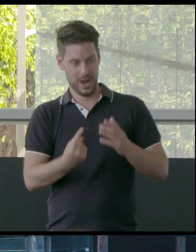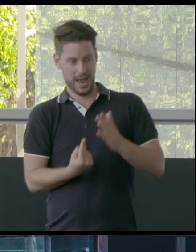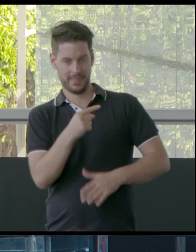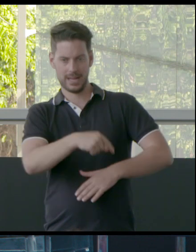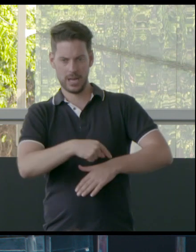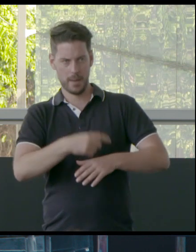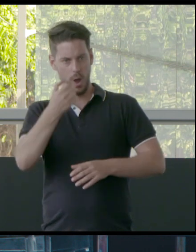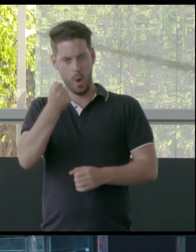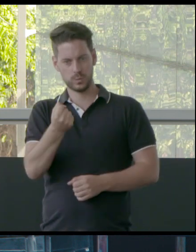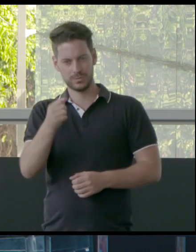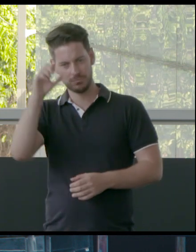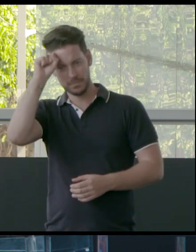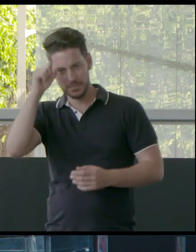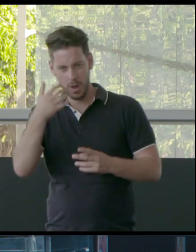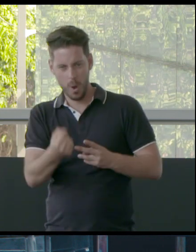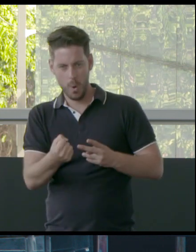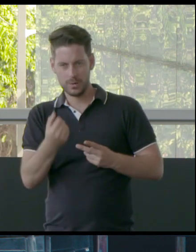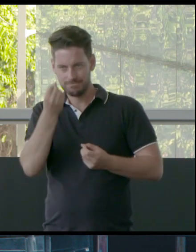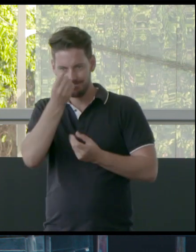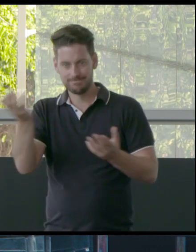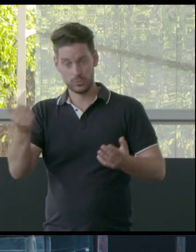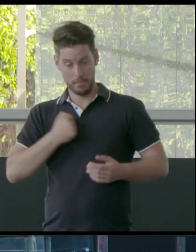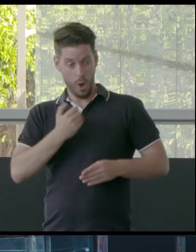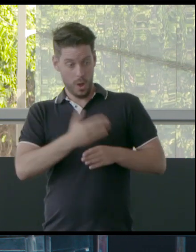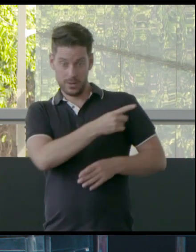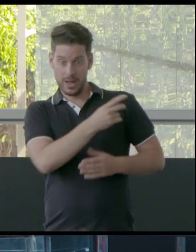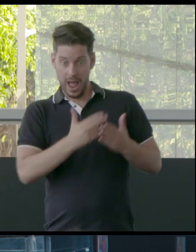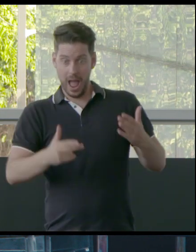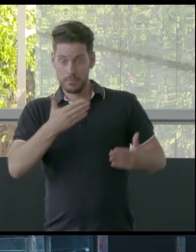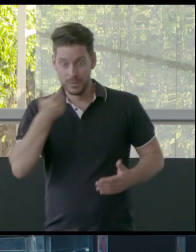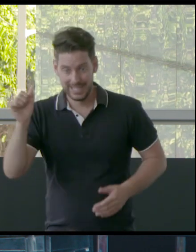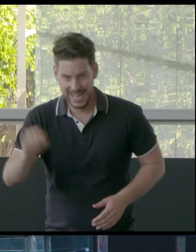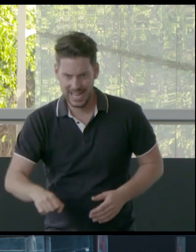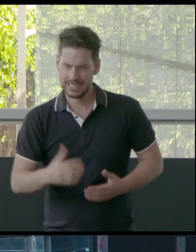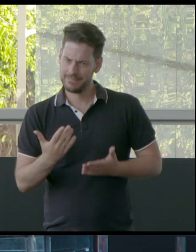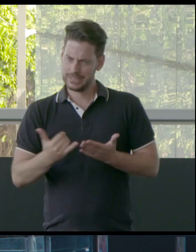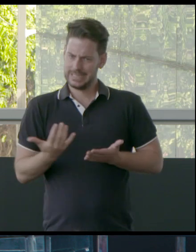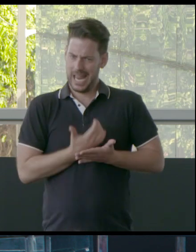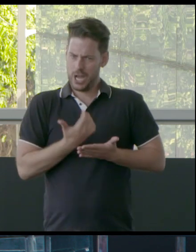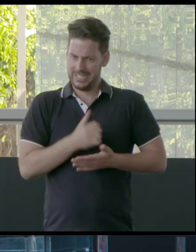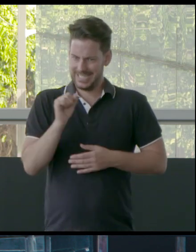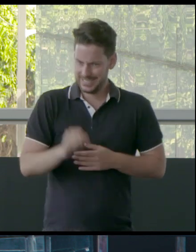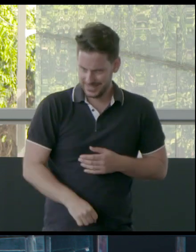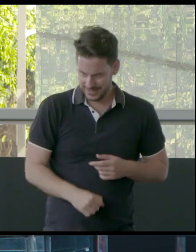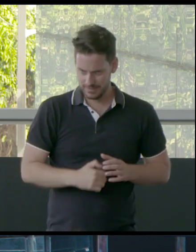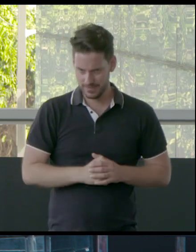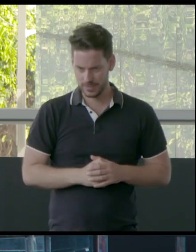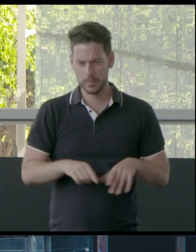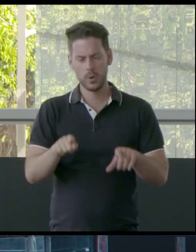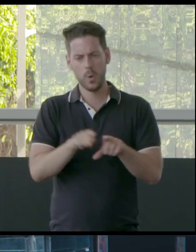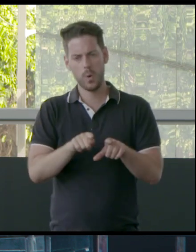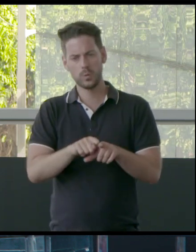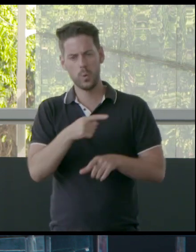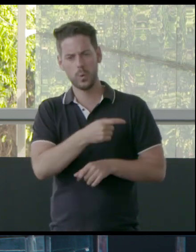time. So my works are beautiful. They are sacred. But they're also made in a